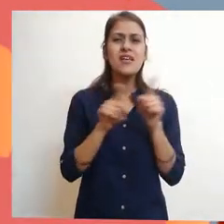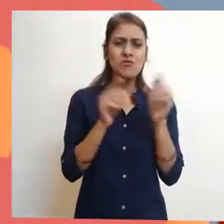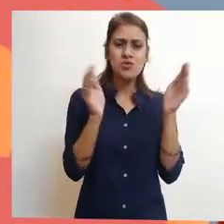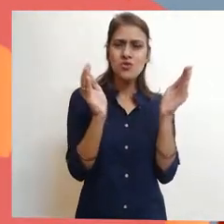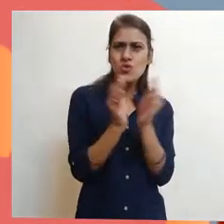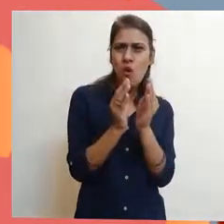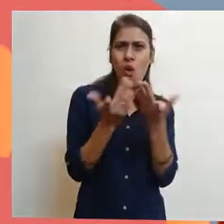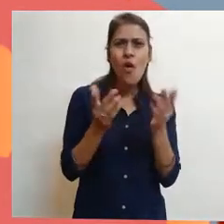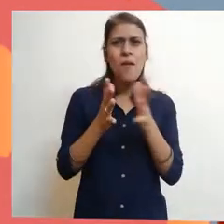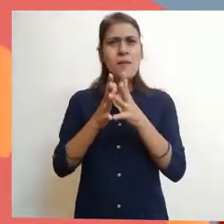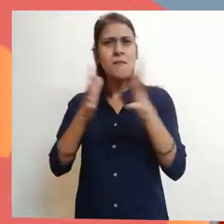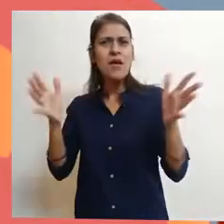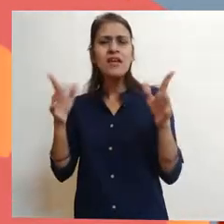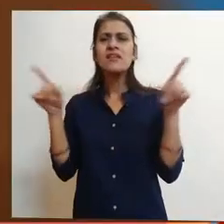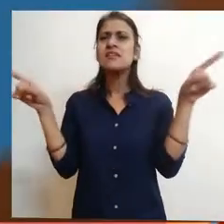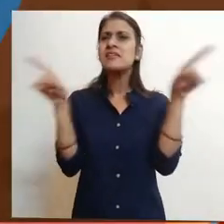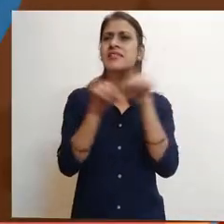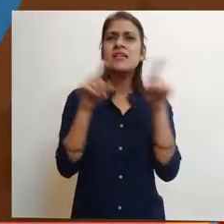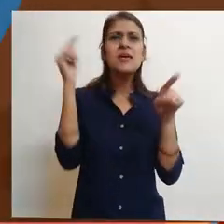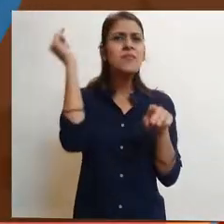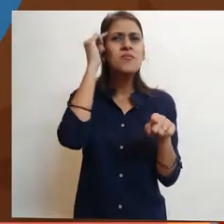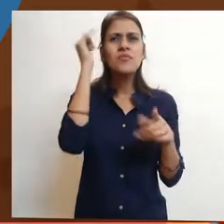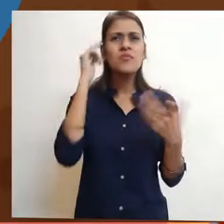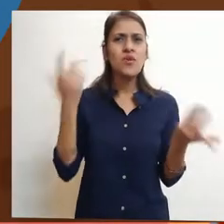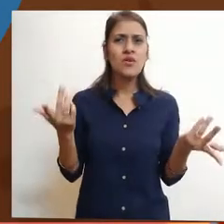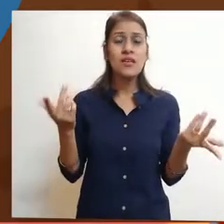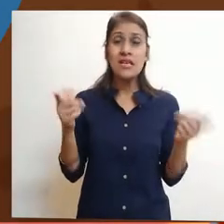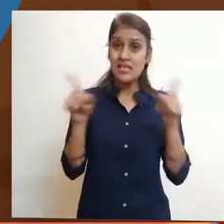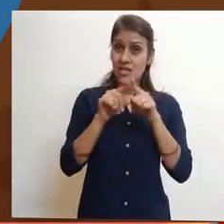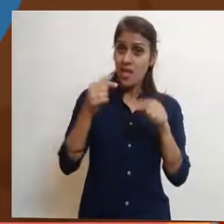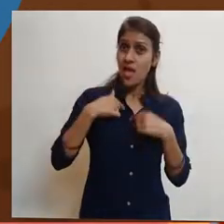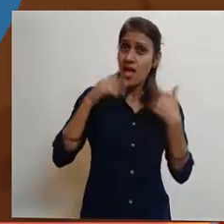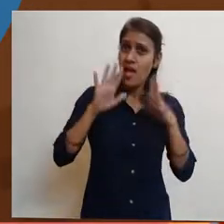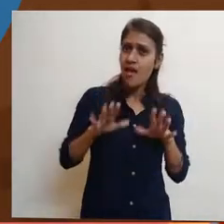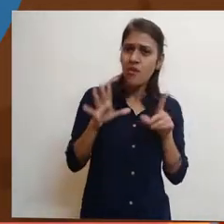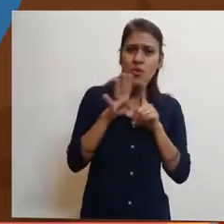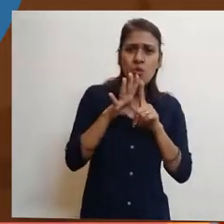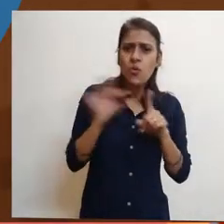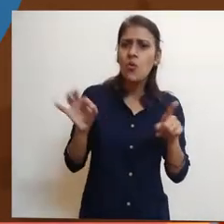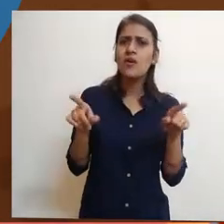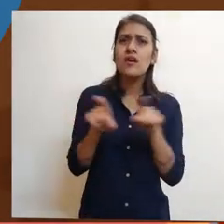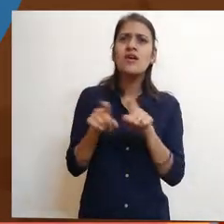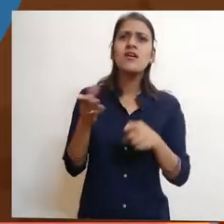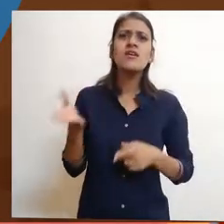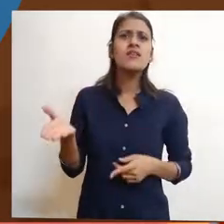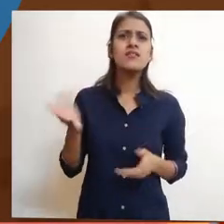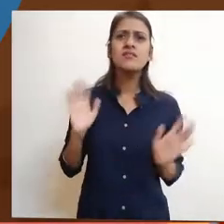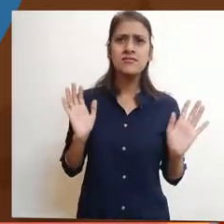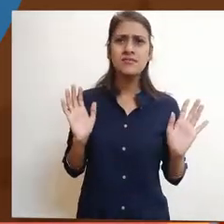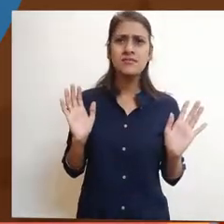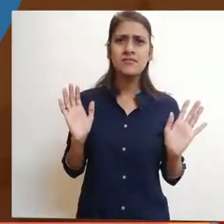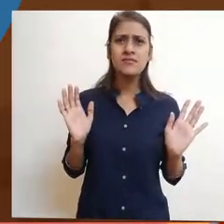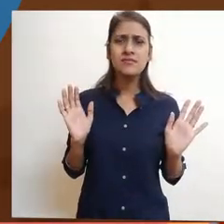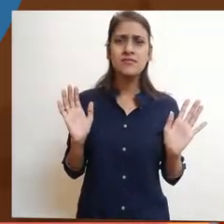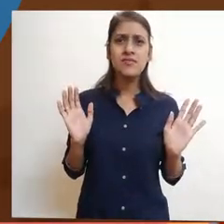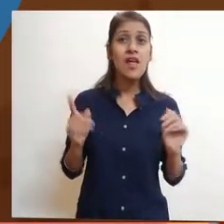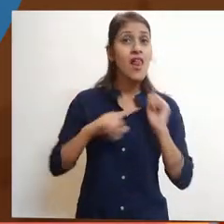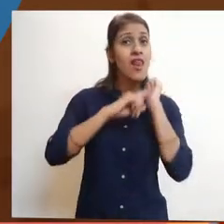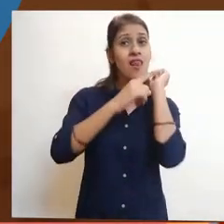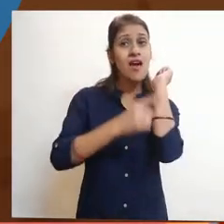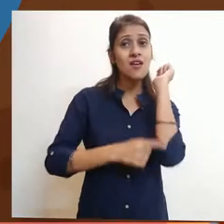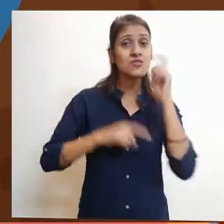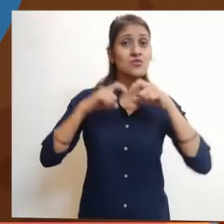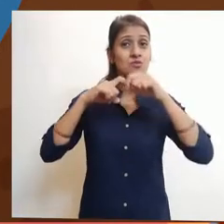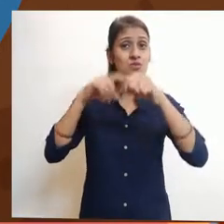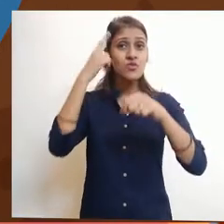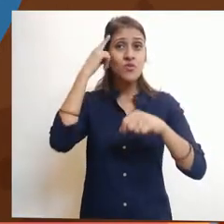by to see. They all stood around the little jewel of blue. And in every mind, small and